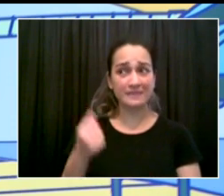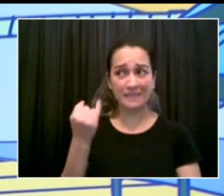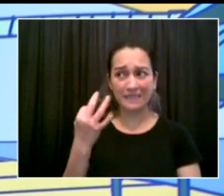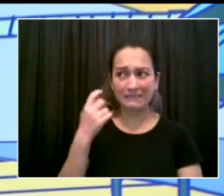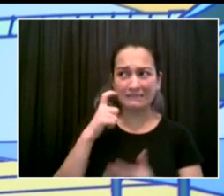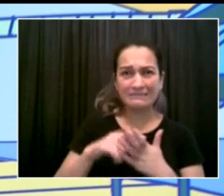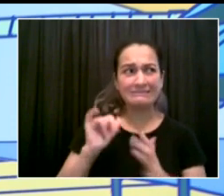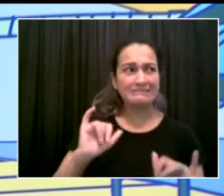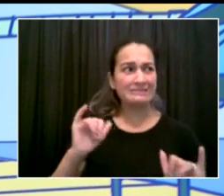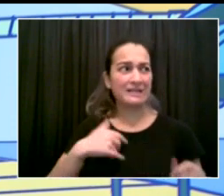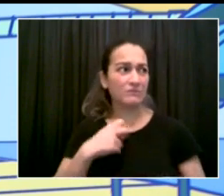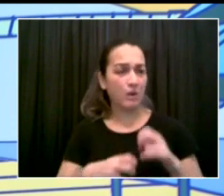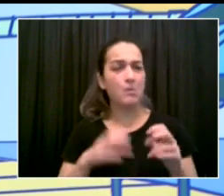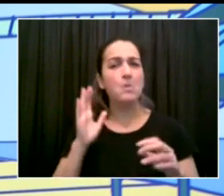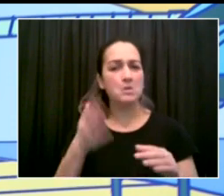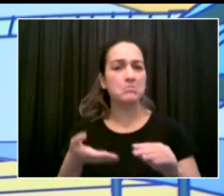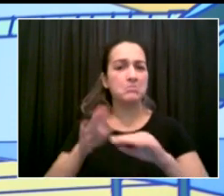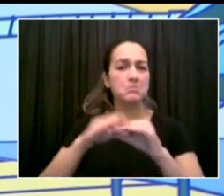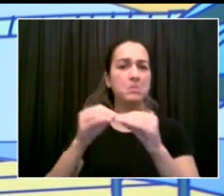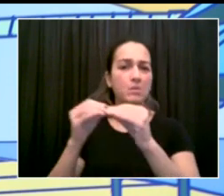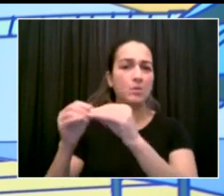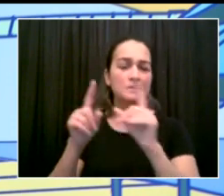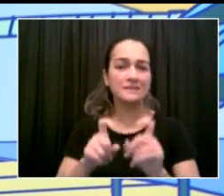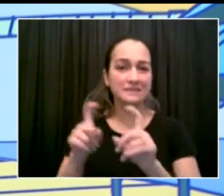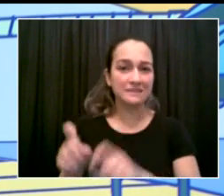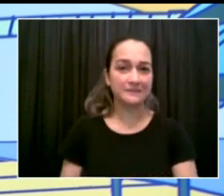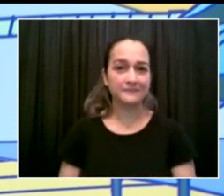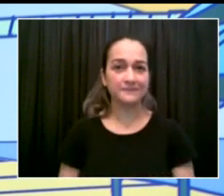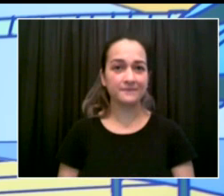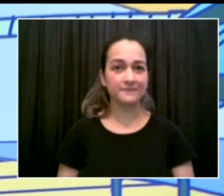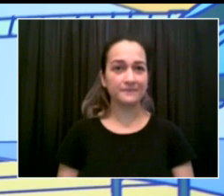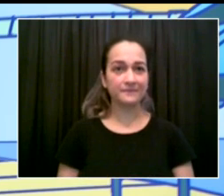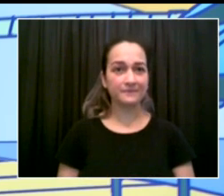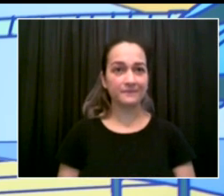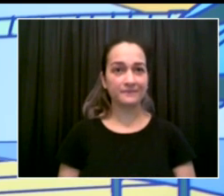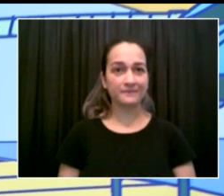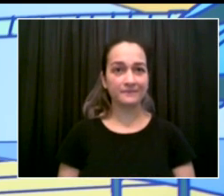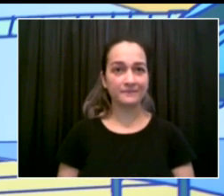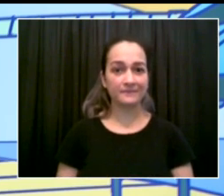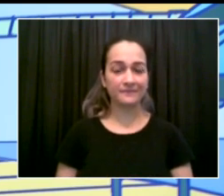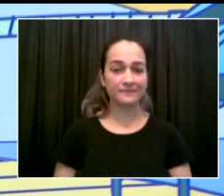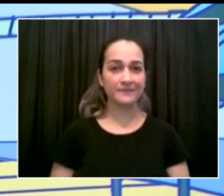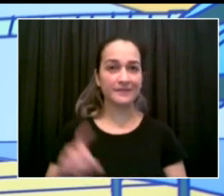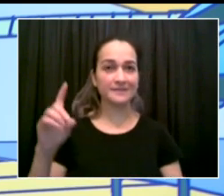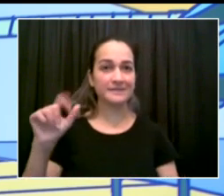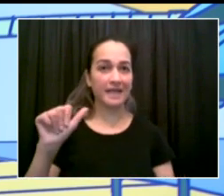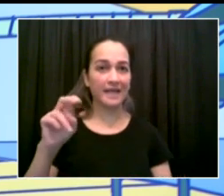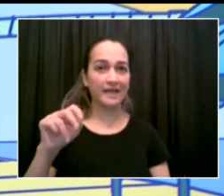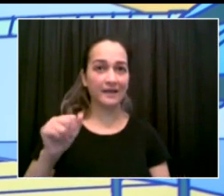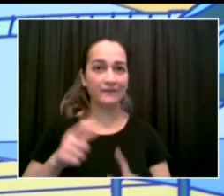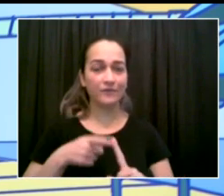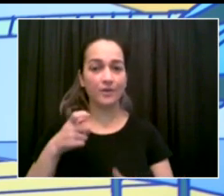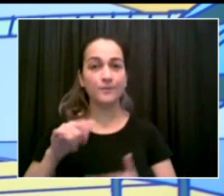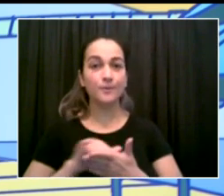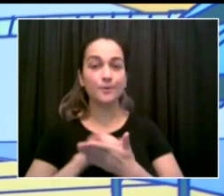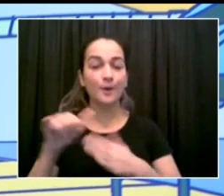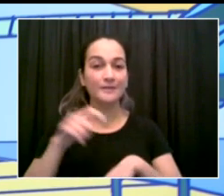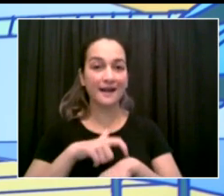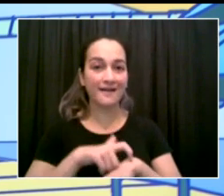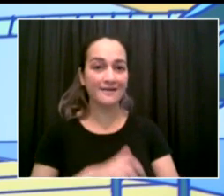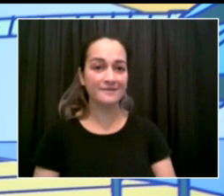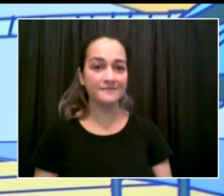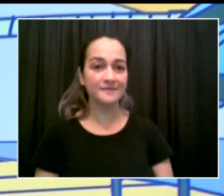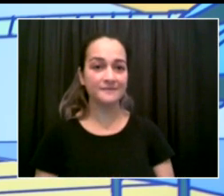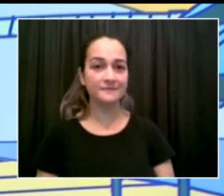Hi, Mr. Mayor. Just a bit of a follow-up question. I'm curious if you could explain how the city spent the federal